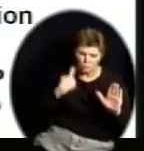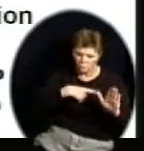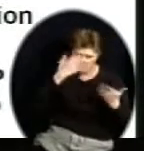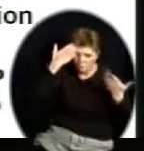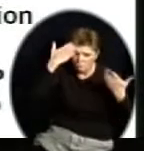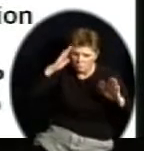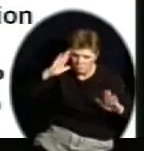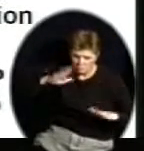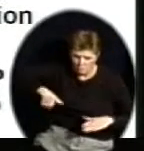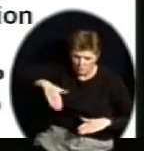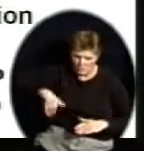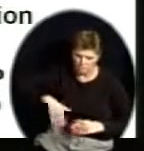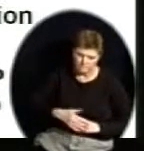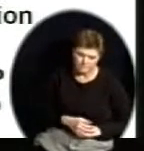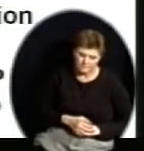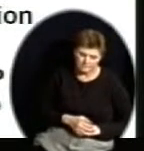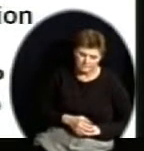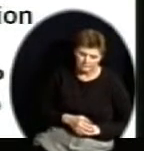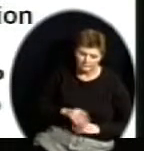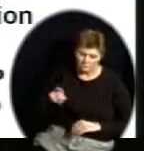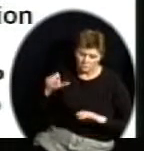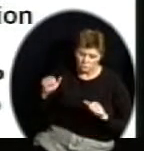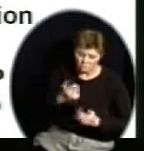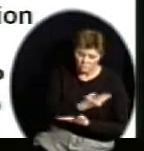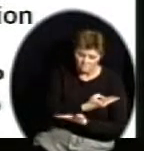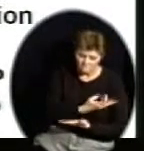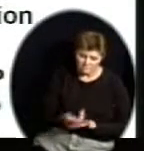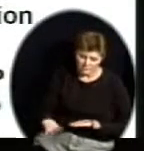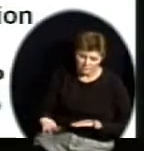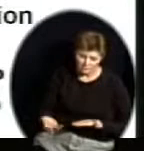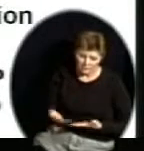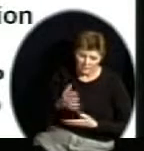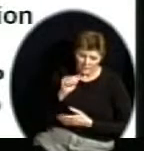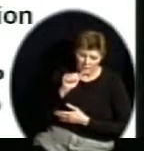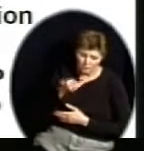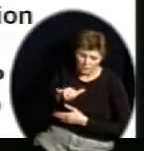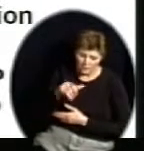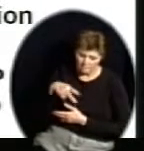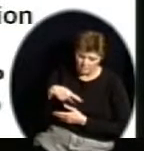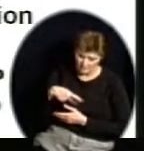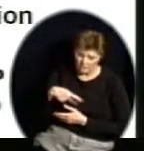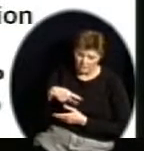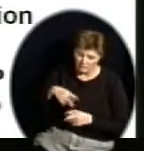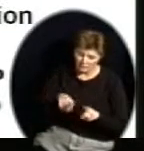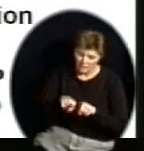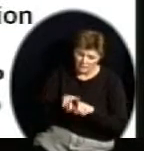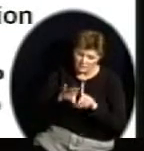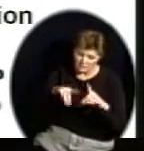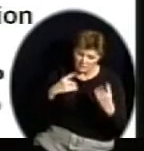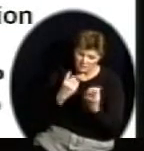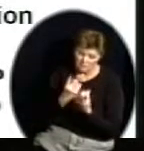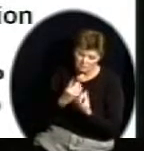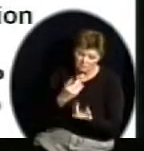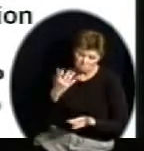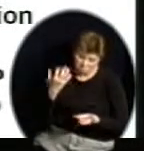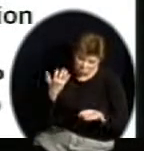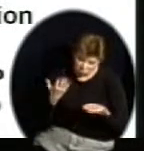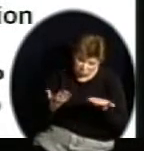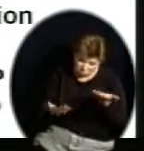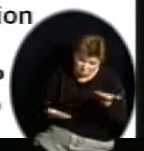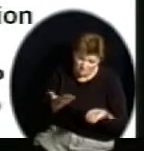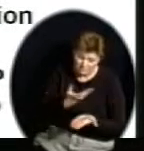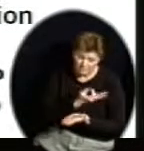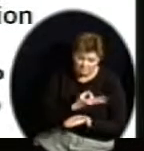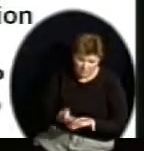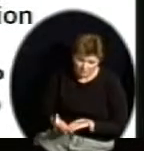And certainly you can fail AYP or not make AYP as a district or as an individual school or both.